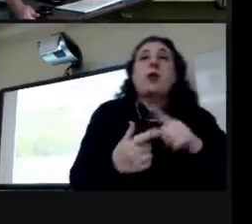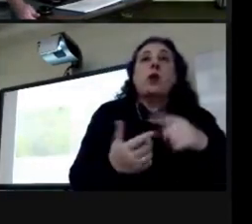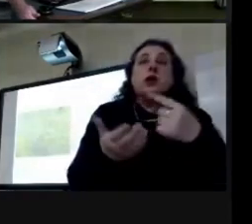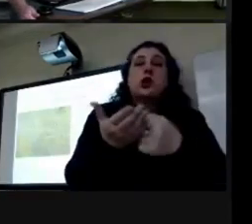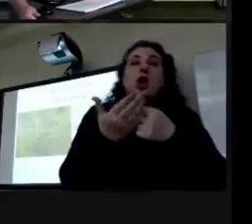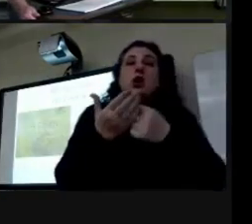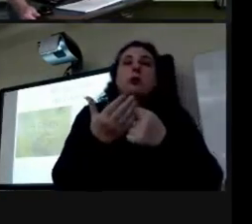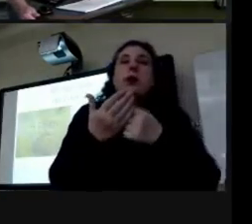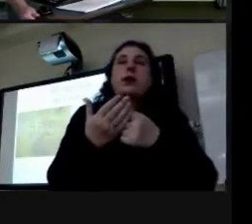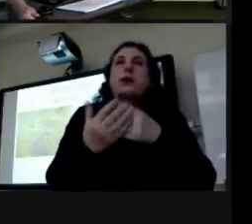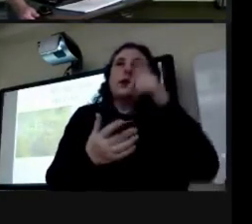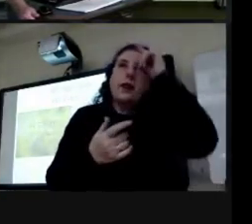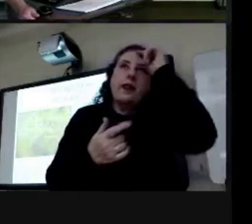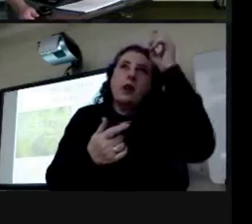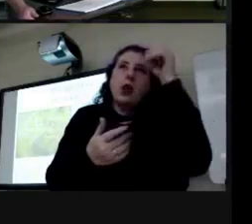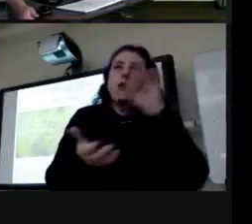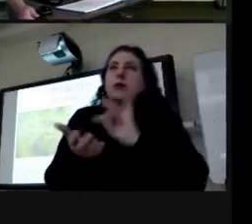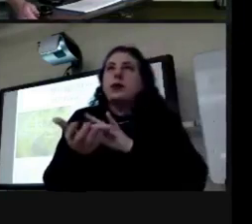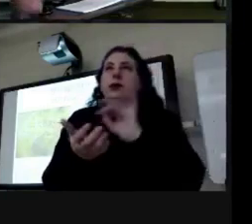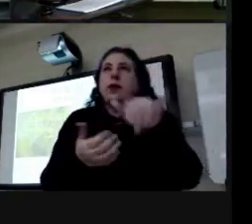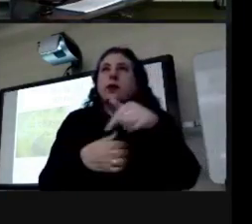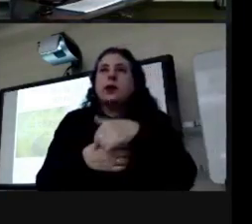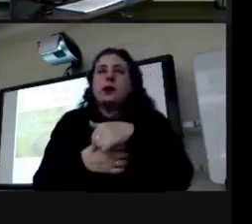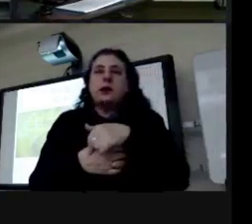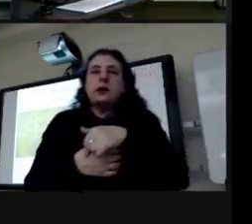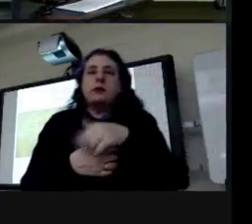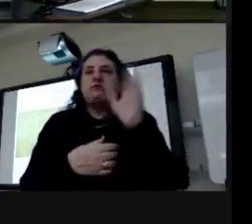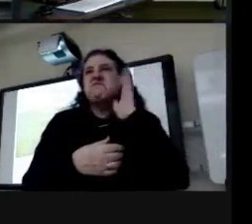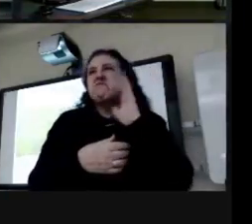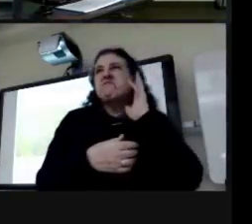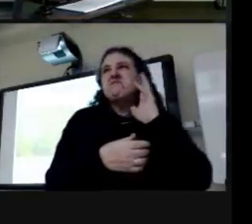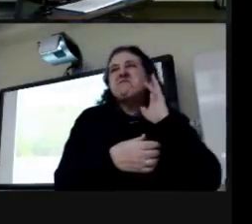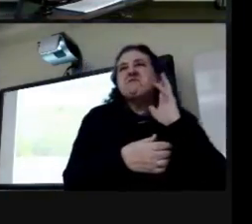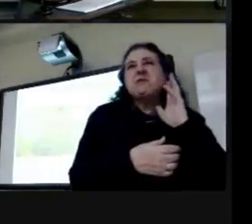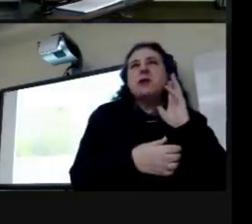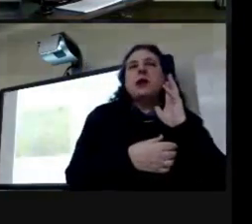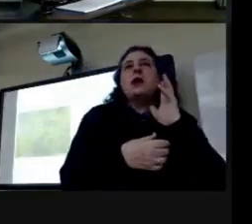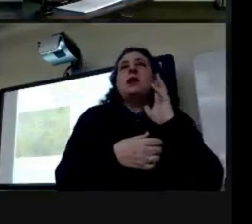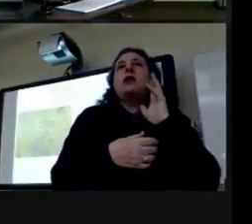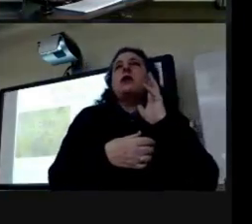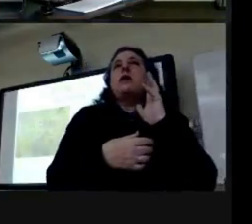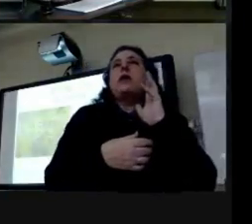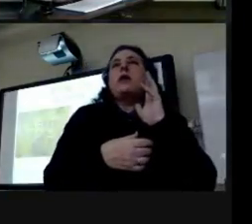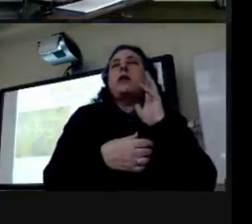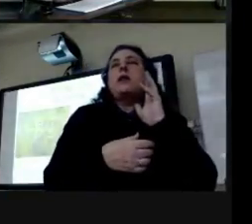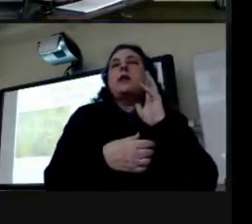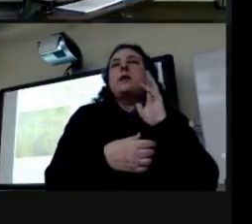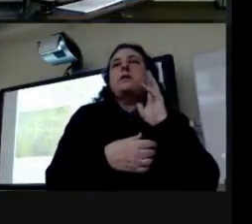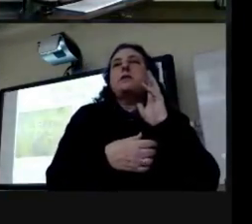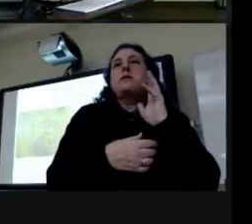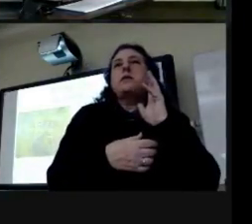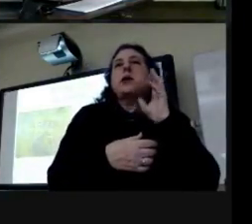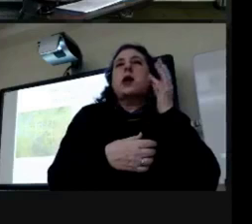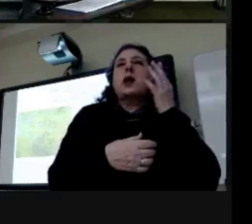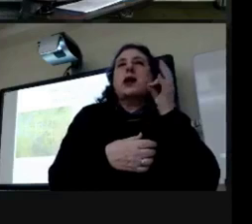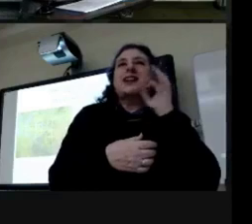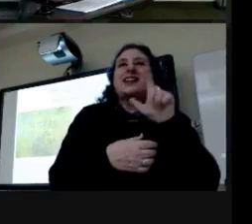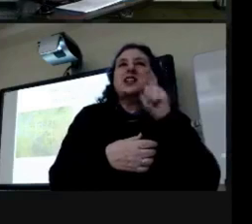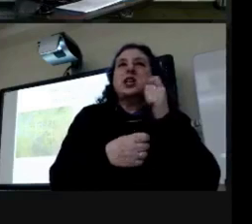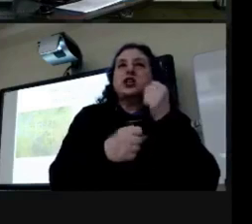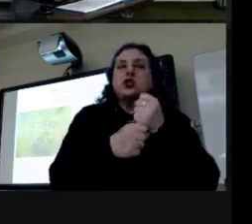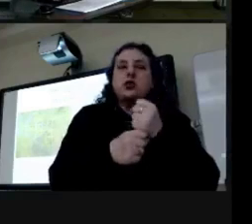kind of the theory of medicine as it was constructed in the 19th century